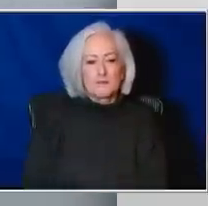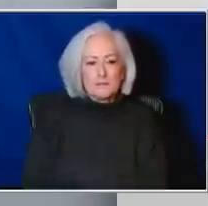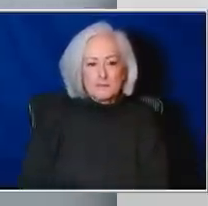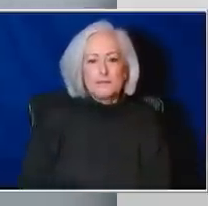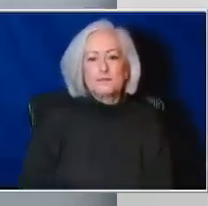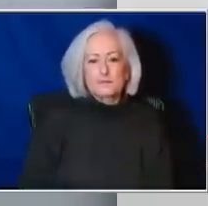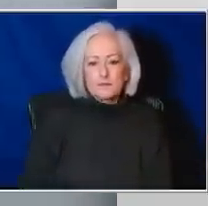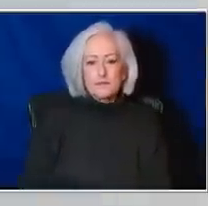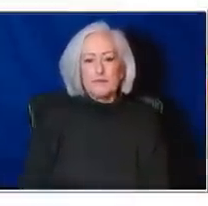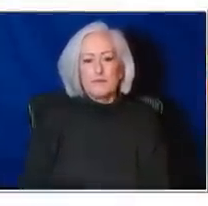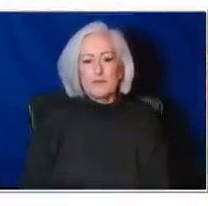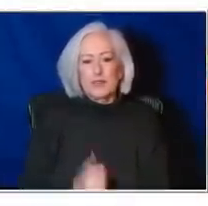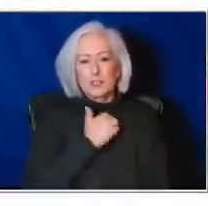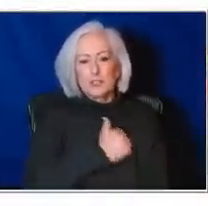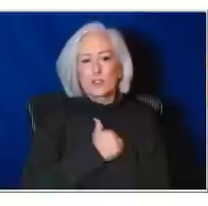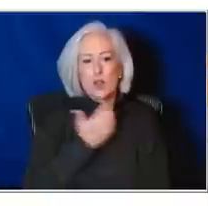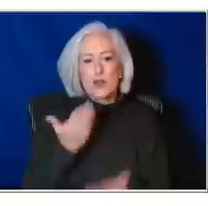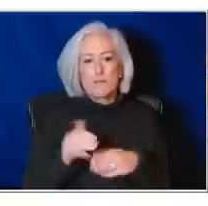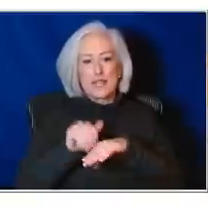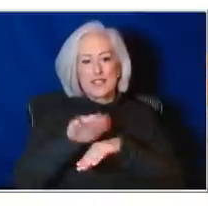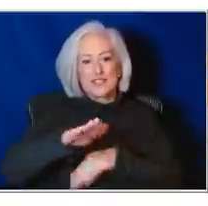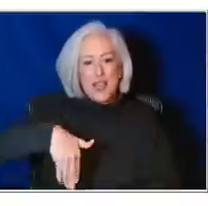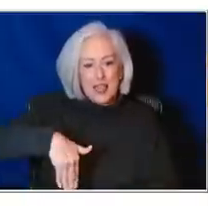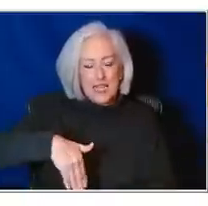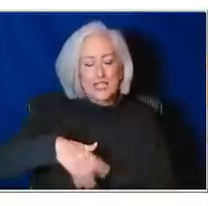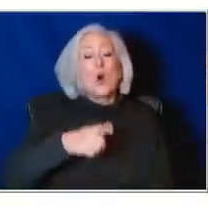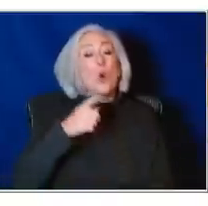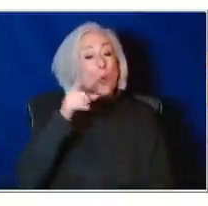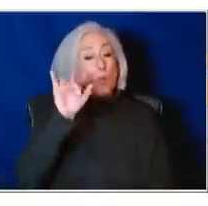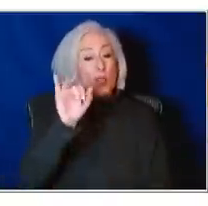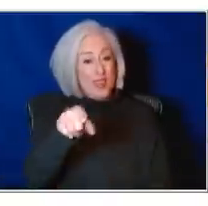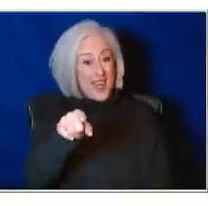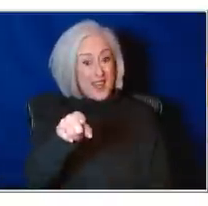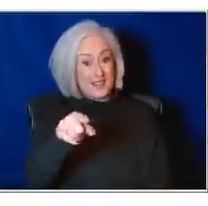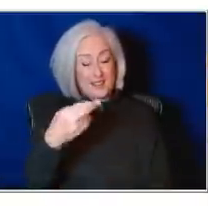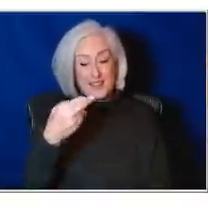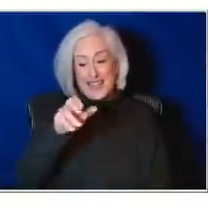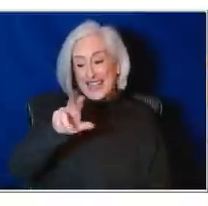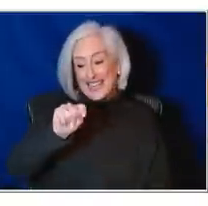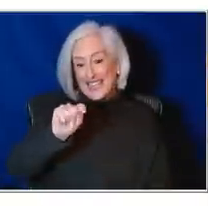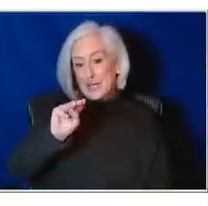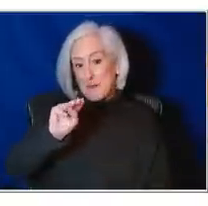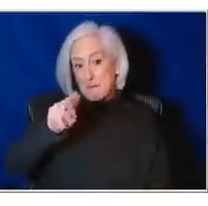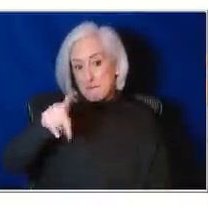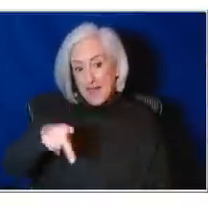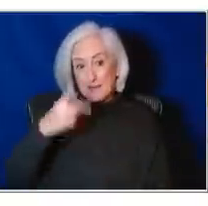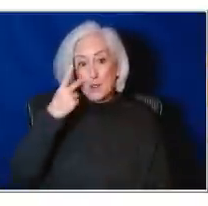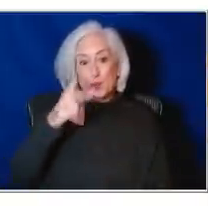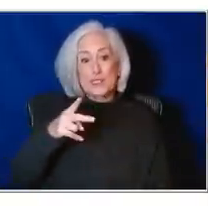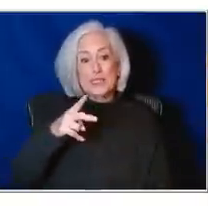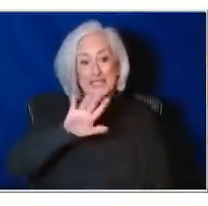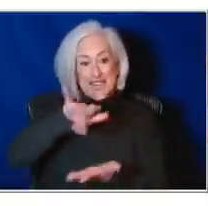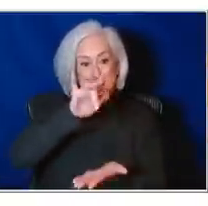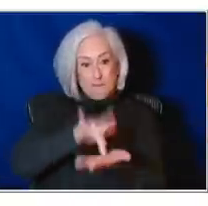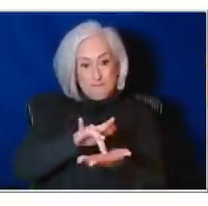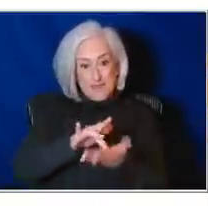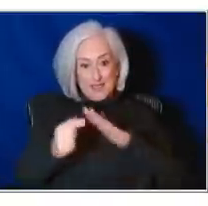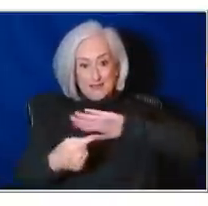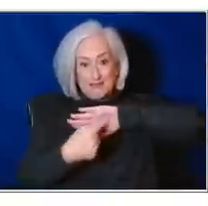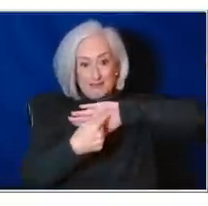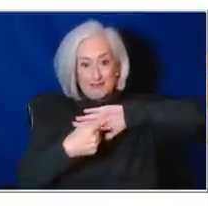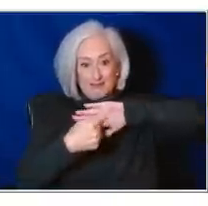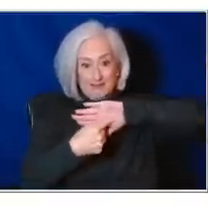I may have sent it to you too late this morning. Yeah, that heat map, if you look real carefully right there in the middle of the country, unfortunately,